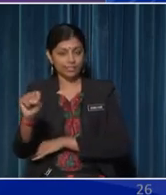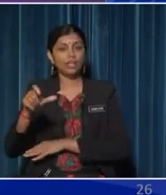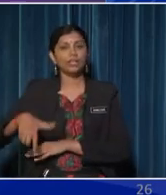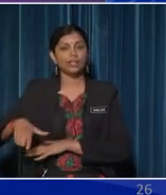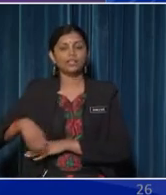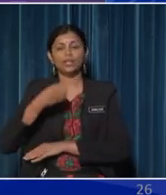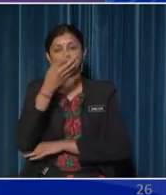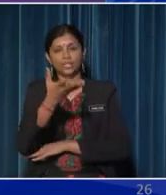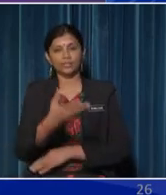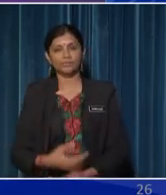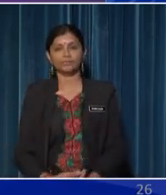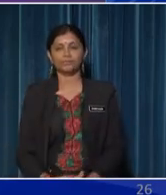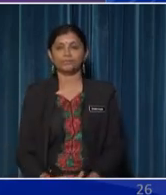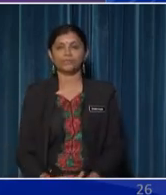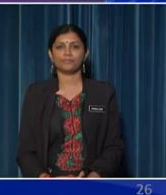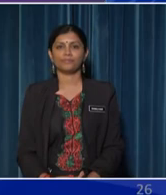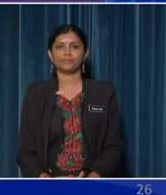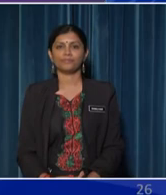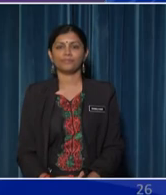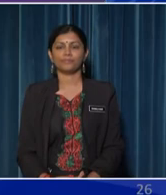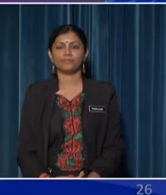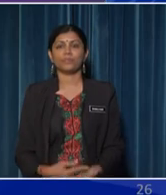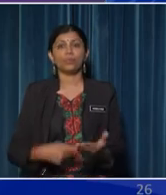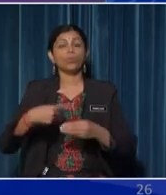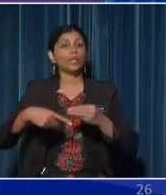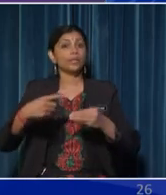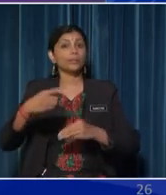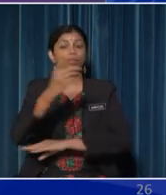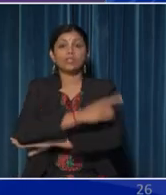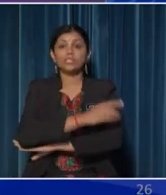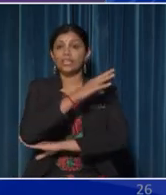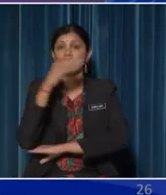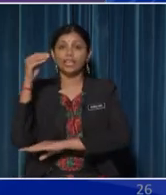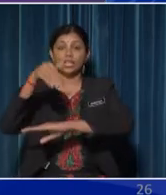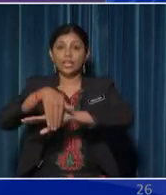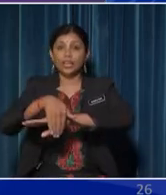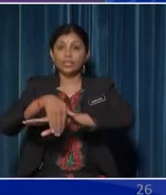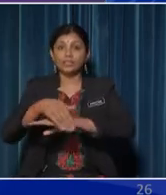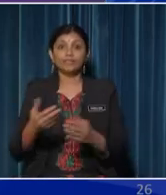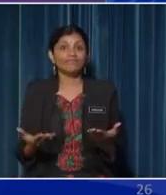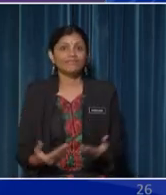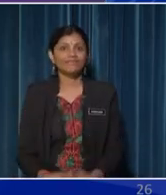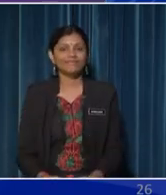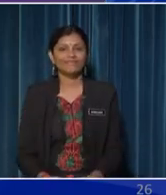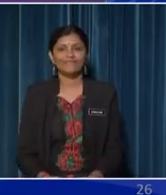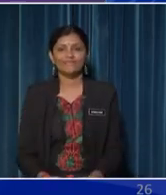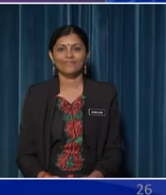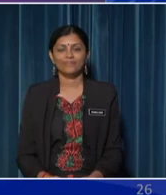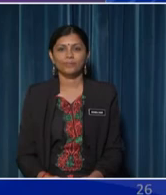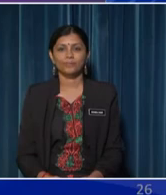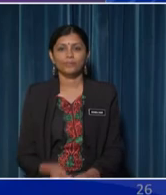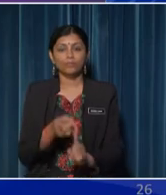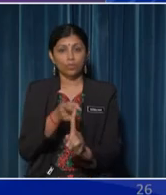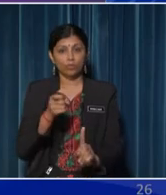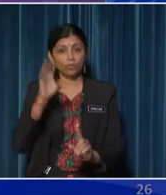about this later What about the day and night phenomenon? From